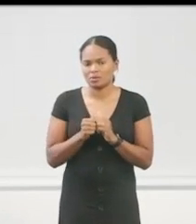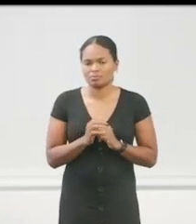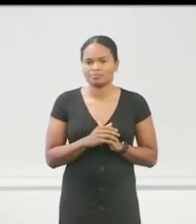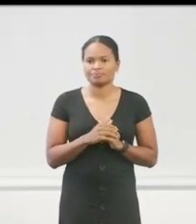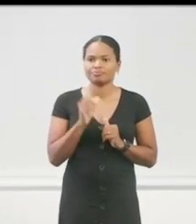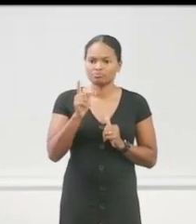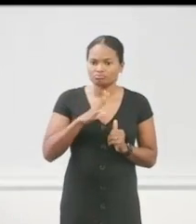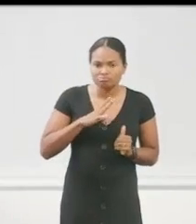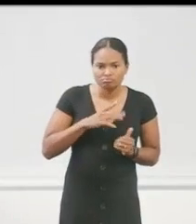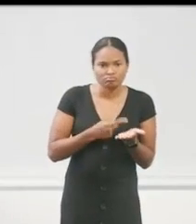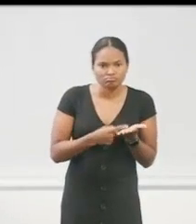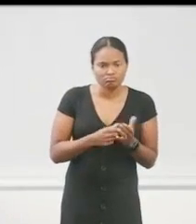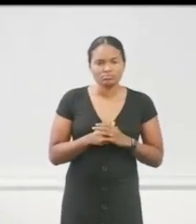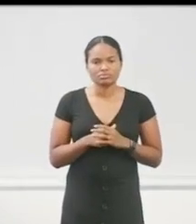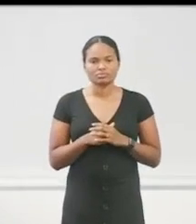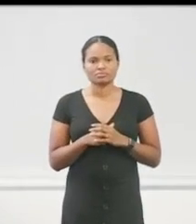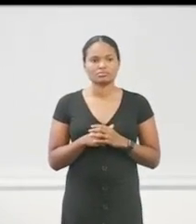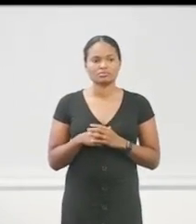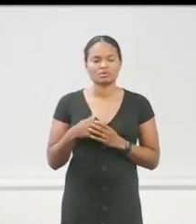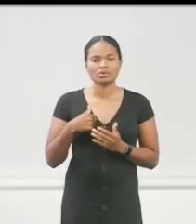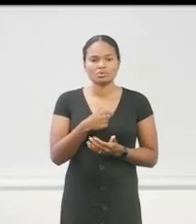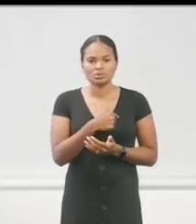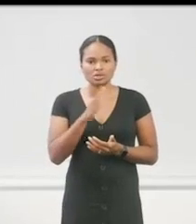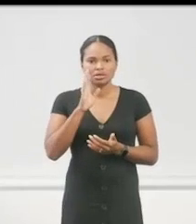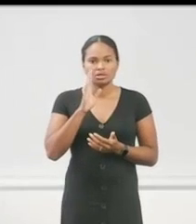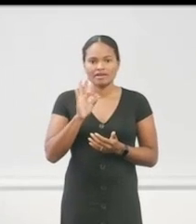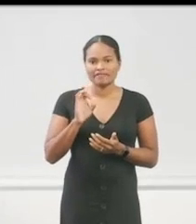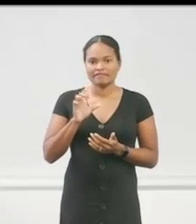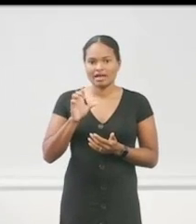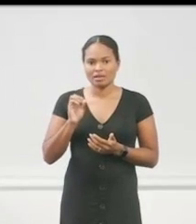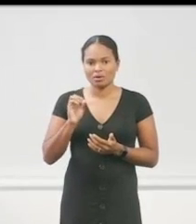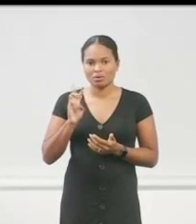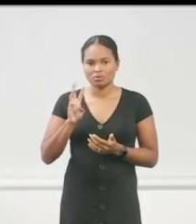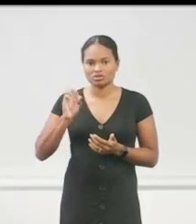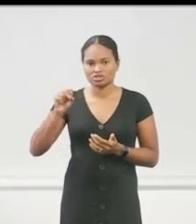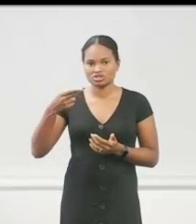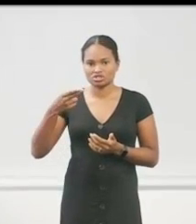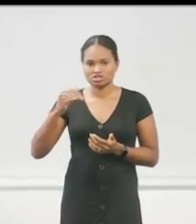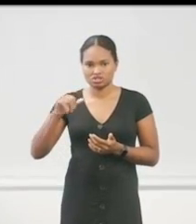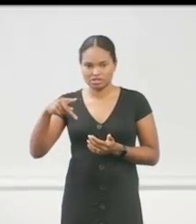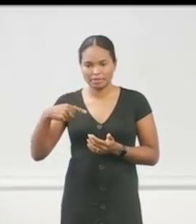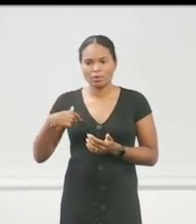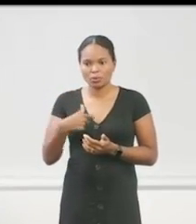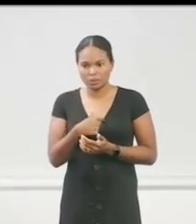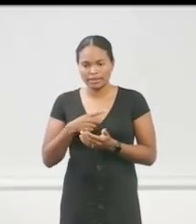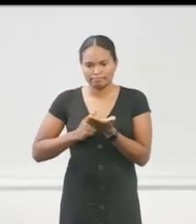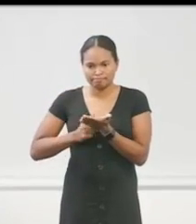let's talk about it. Okay. We're going to, we're going to, fellowships, we're going to evacuate the entire campus.